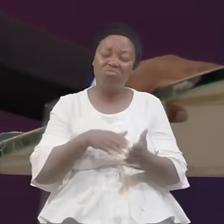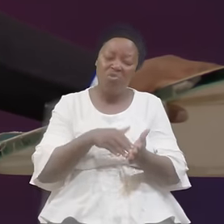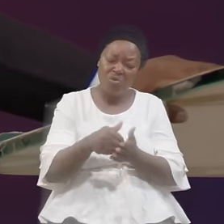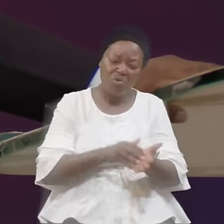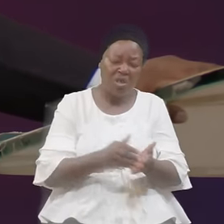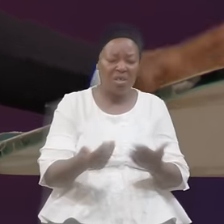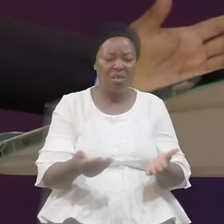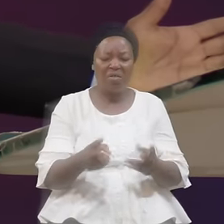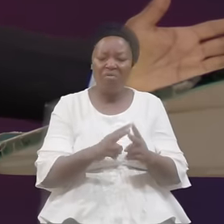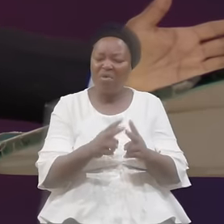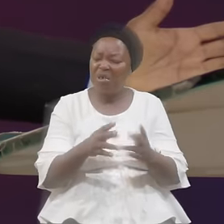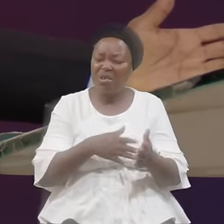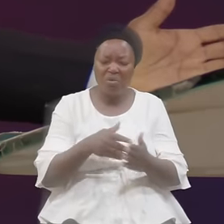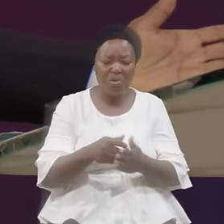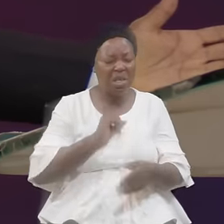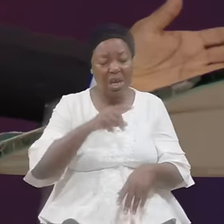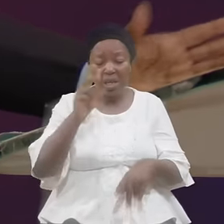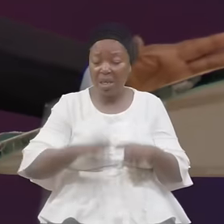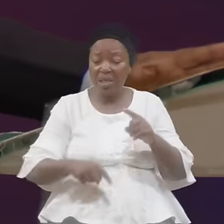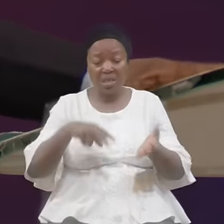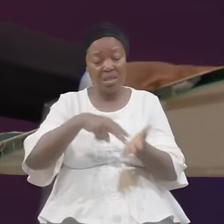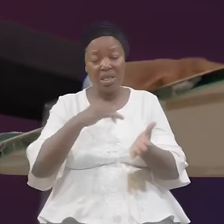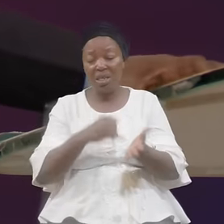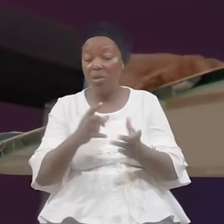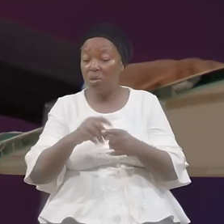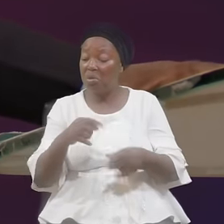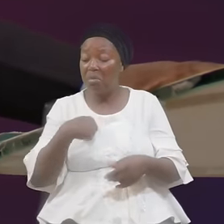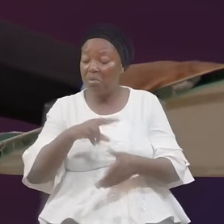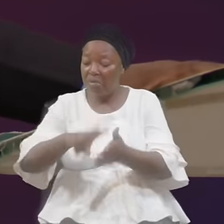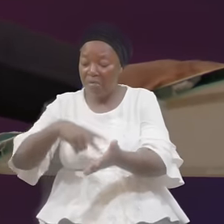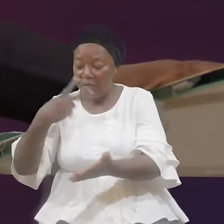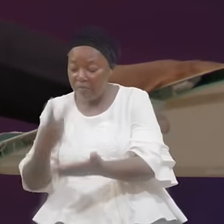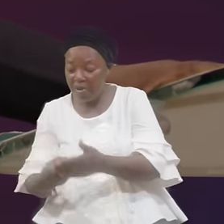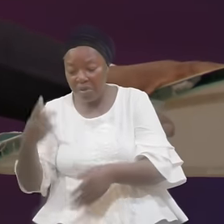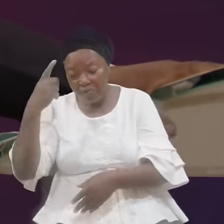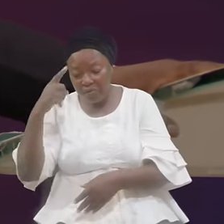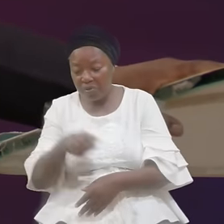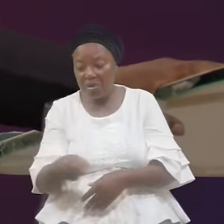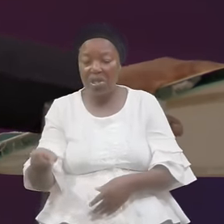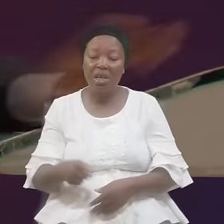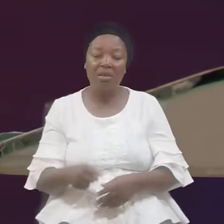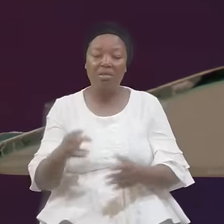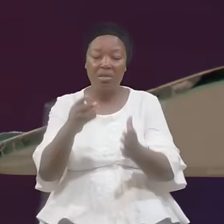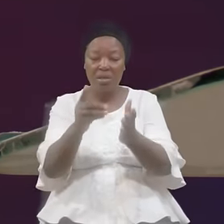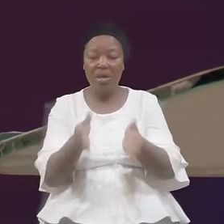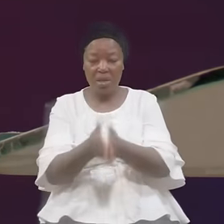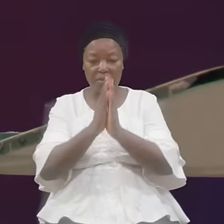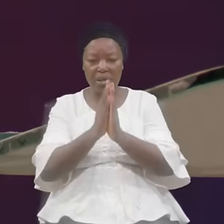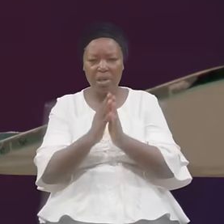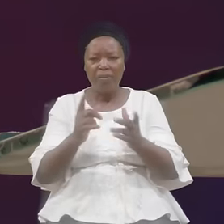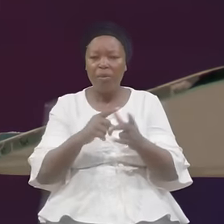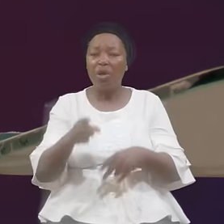I Couldn't Stand So I Fell For Their Demand God Would Have